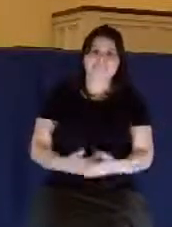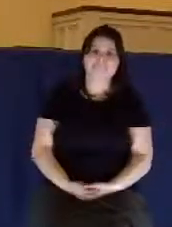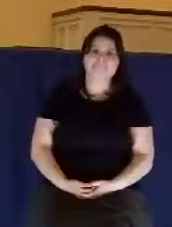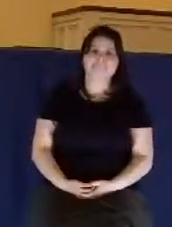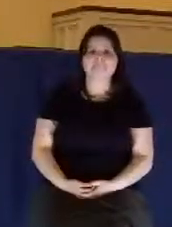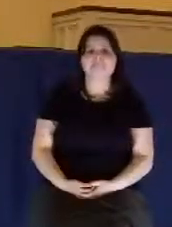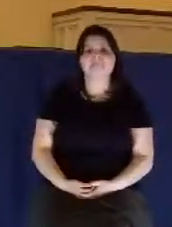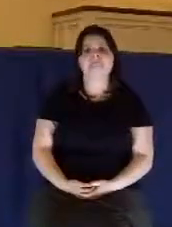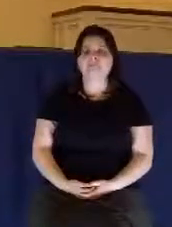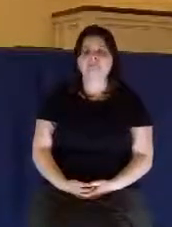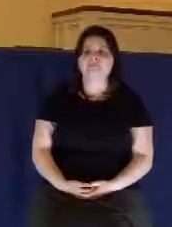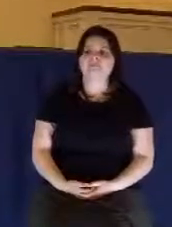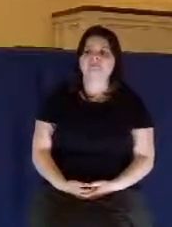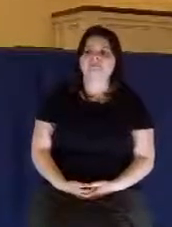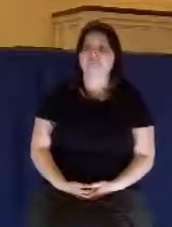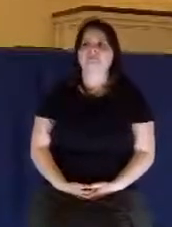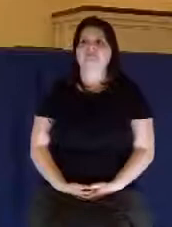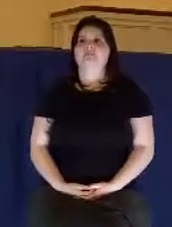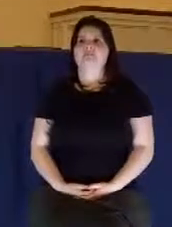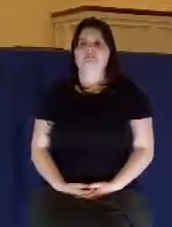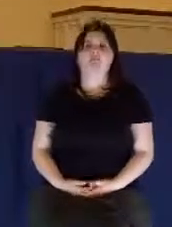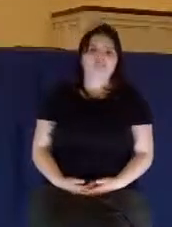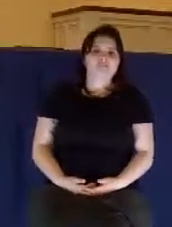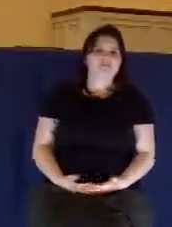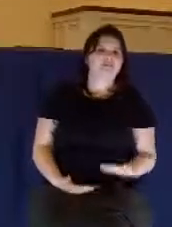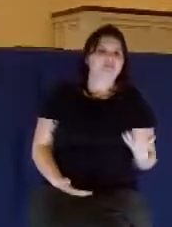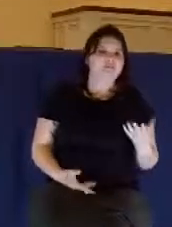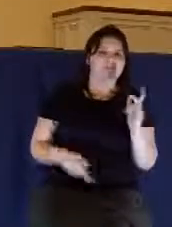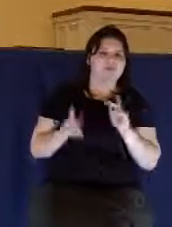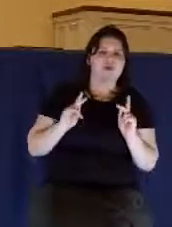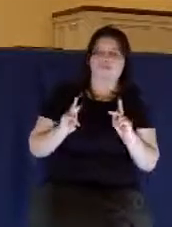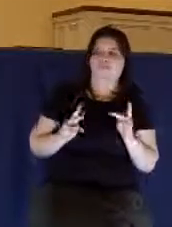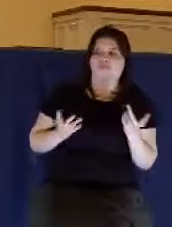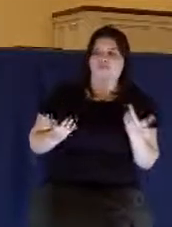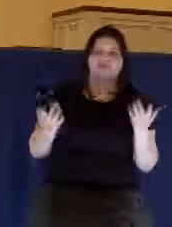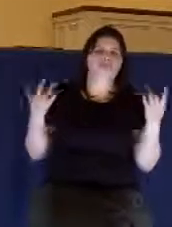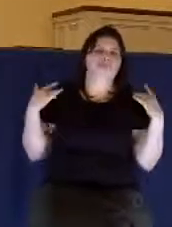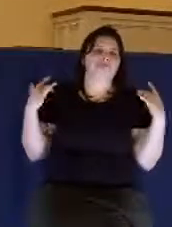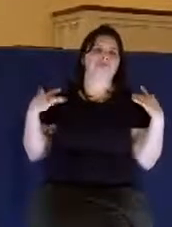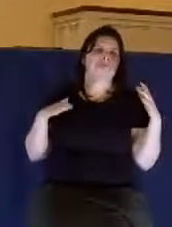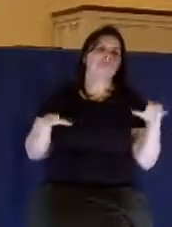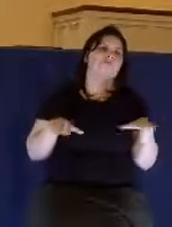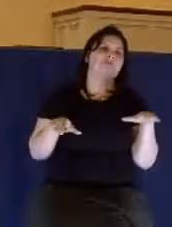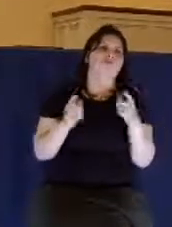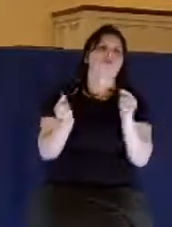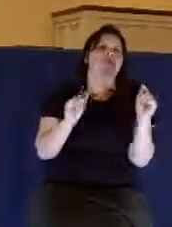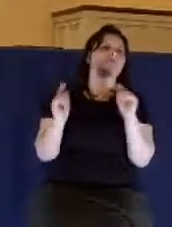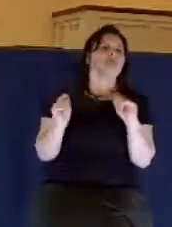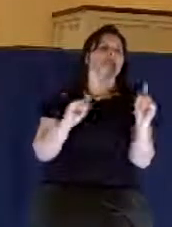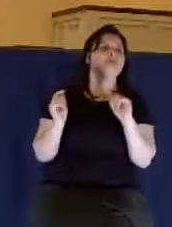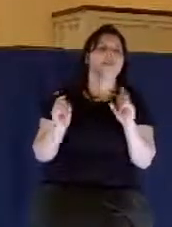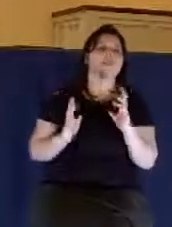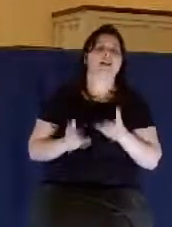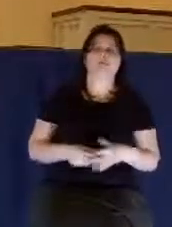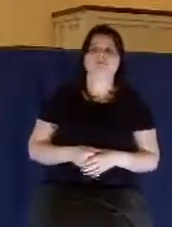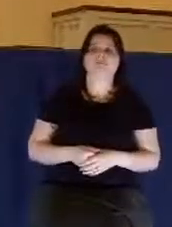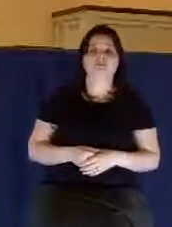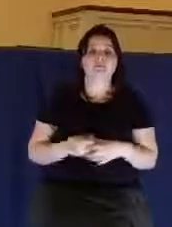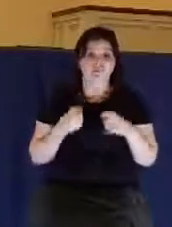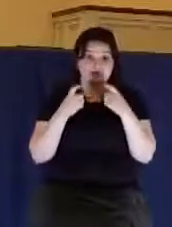Some people say, well, you know, I'm doing whatever I want. I'm fine. Well, sin isn't finished yet.